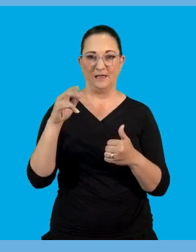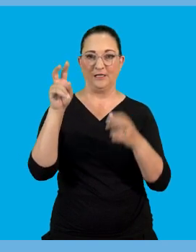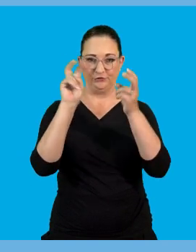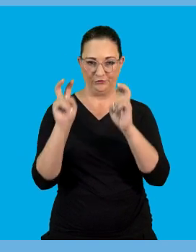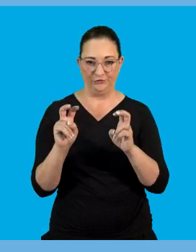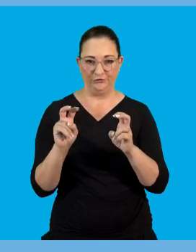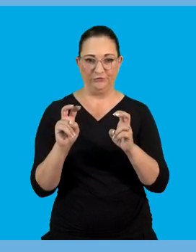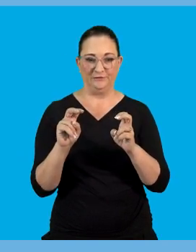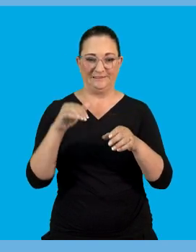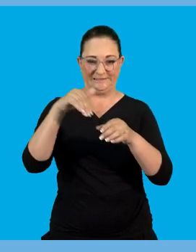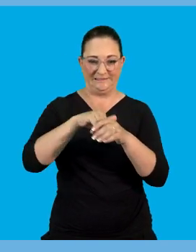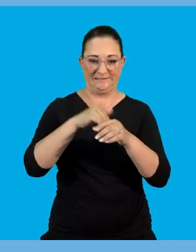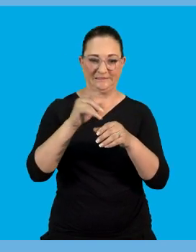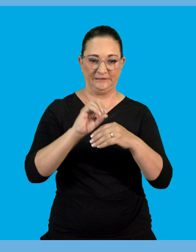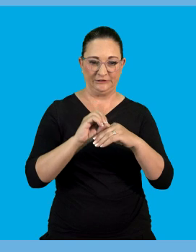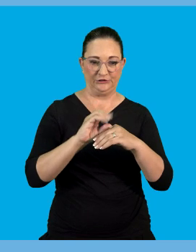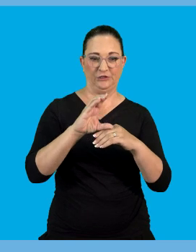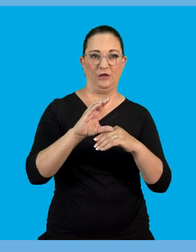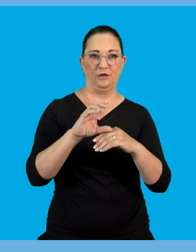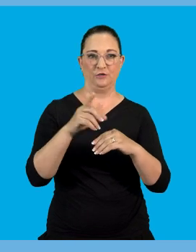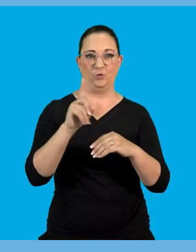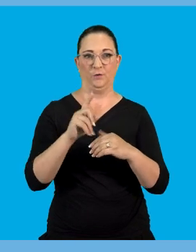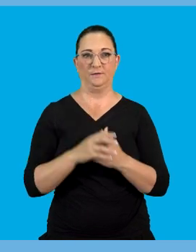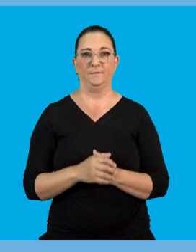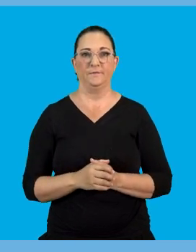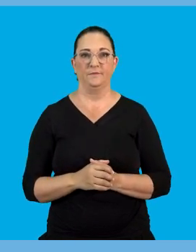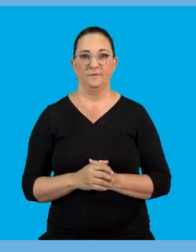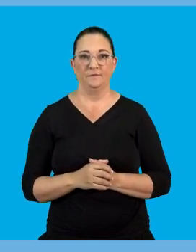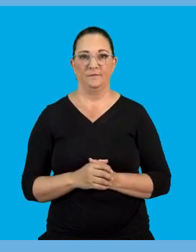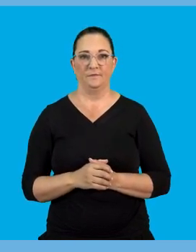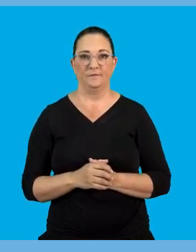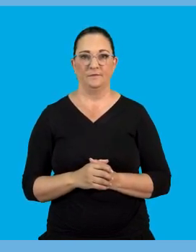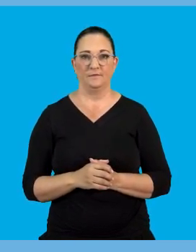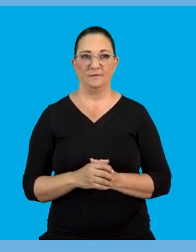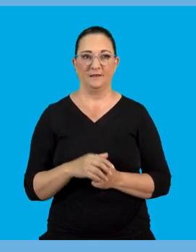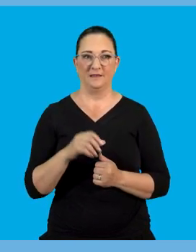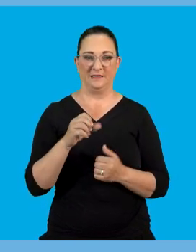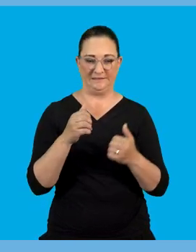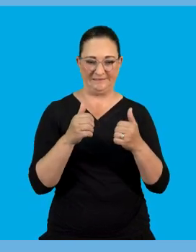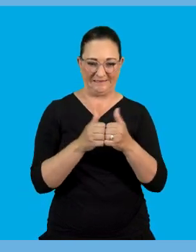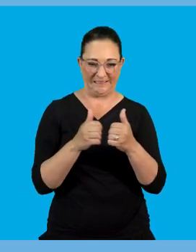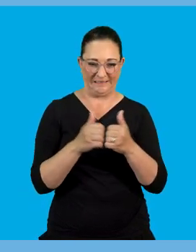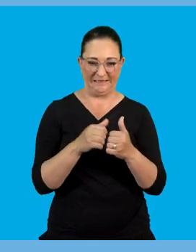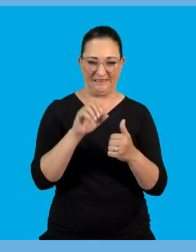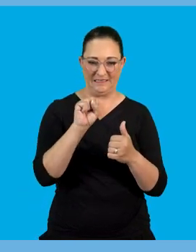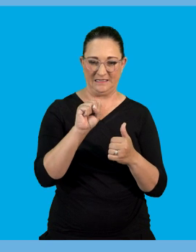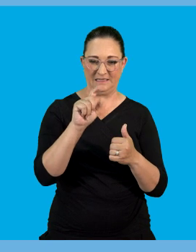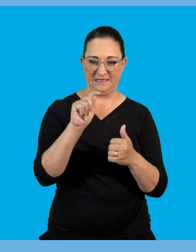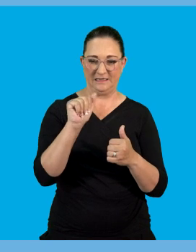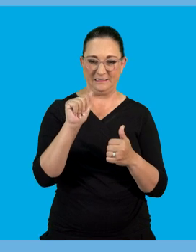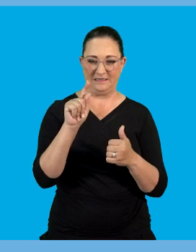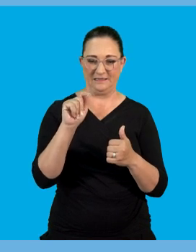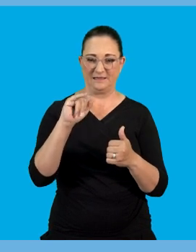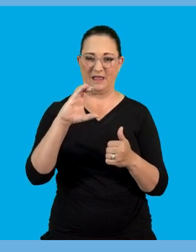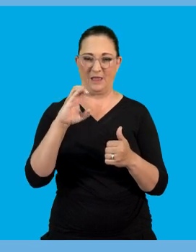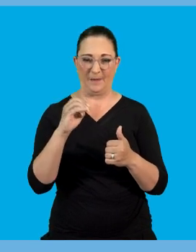electricity we are talking about an electric charge that is at rest on an object. So when we're talking about static what does static